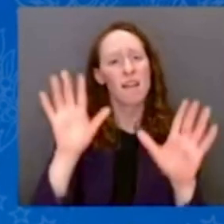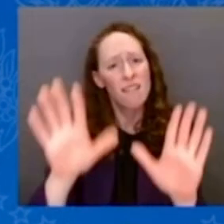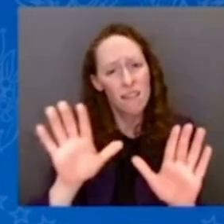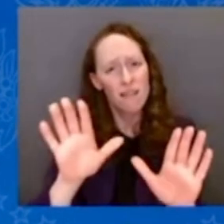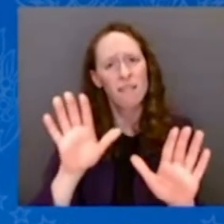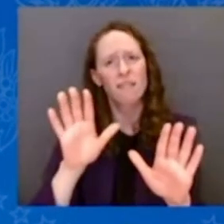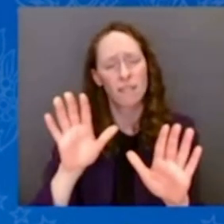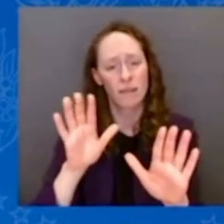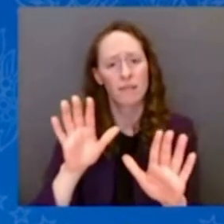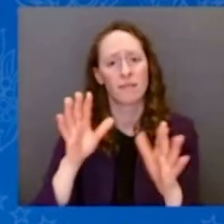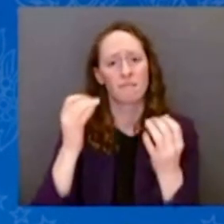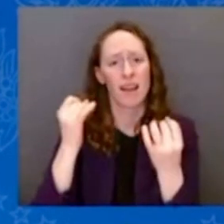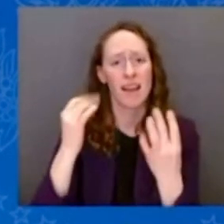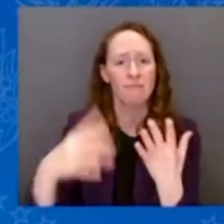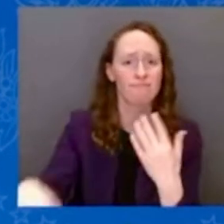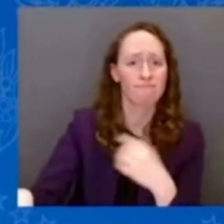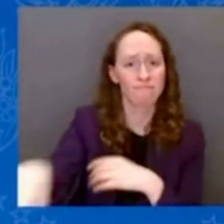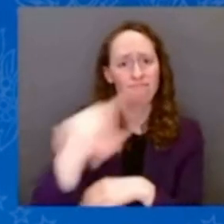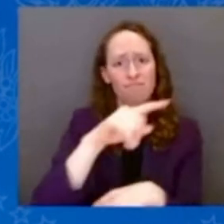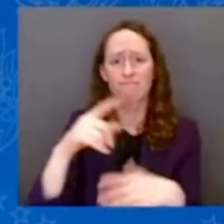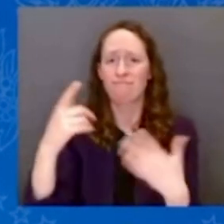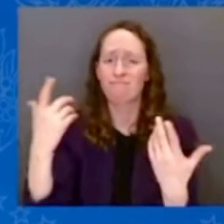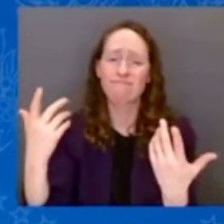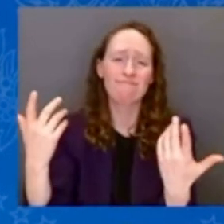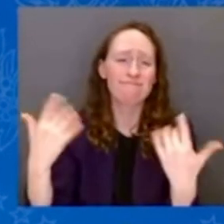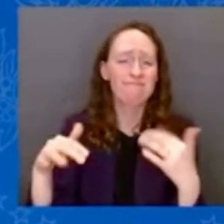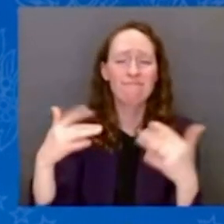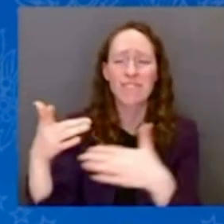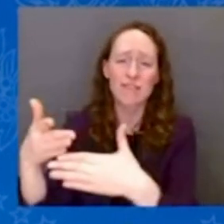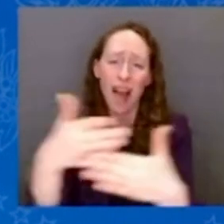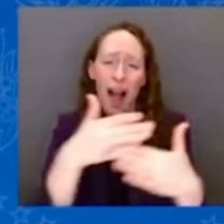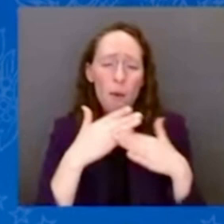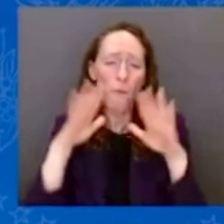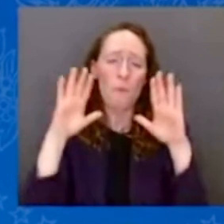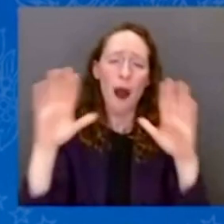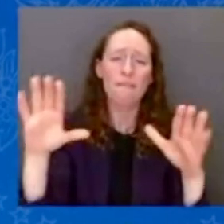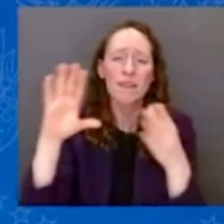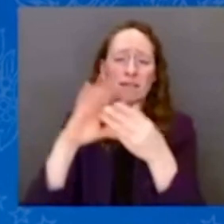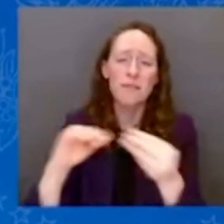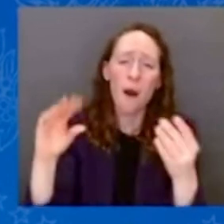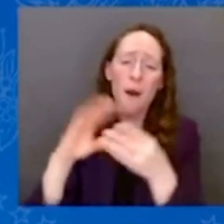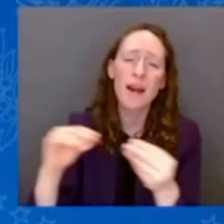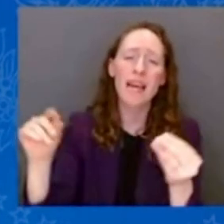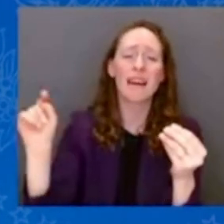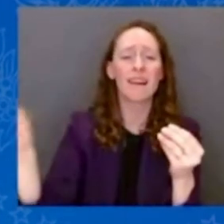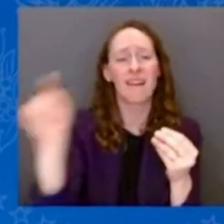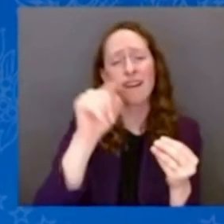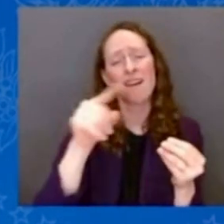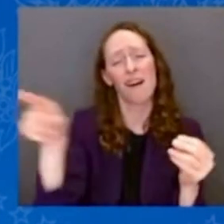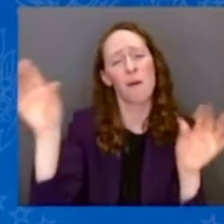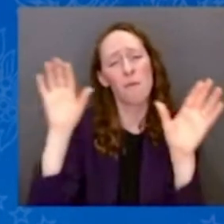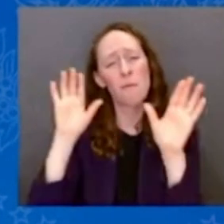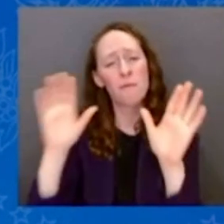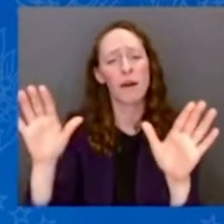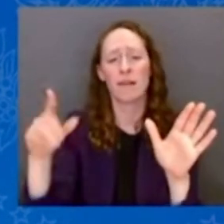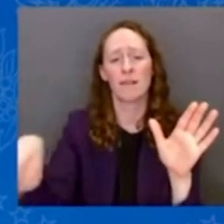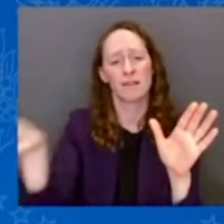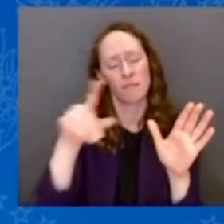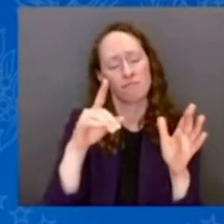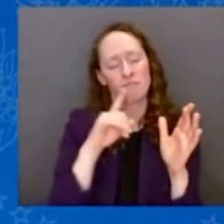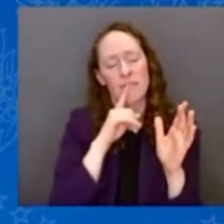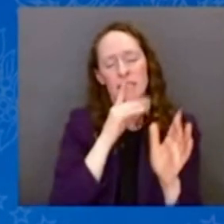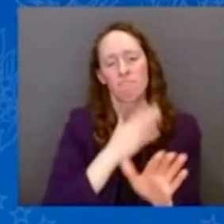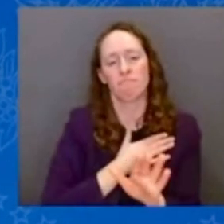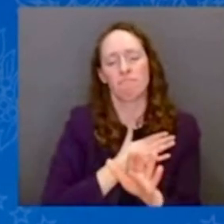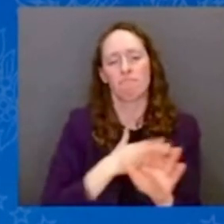families and the resilience and your bravery. The town of Rolling Stone will be back and will be with you every step